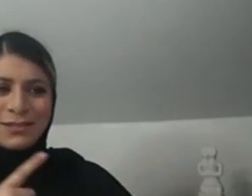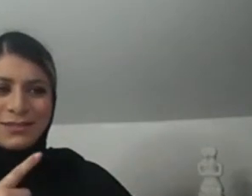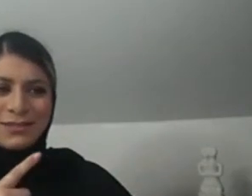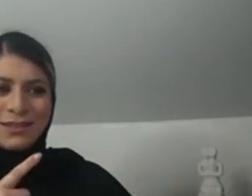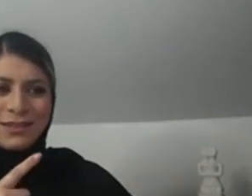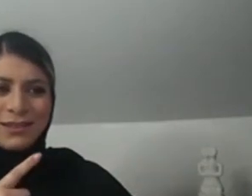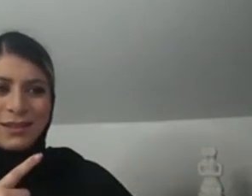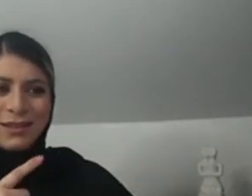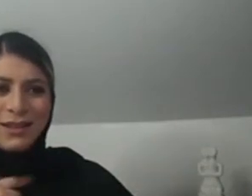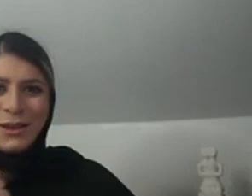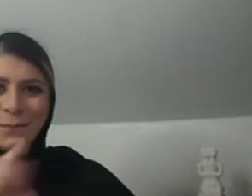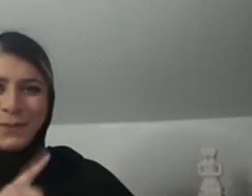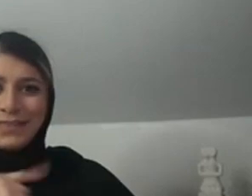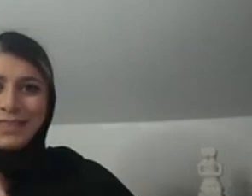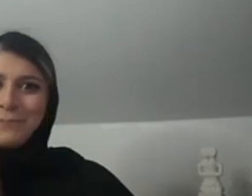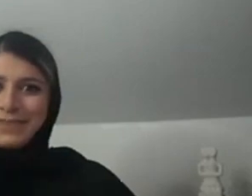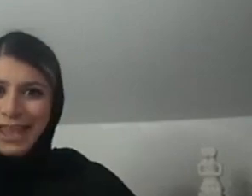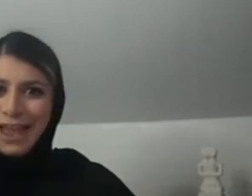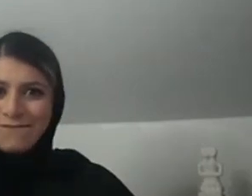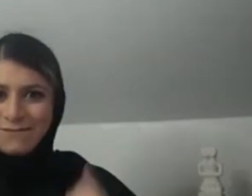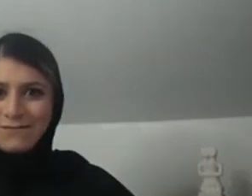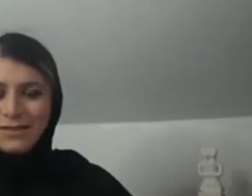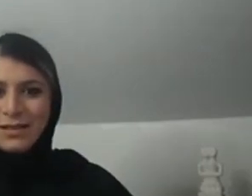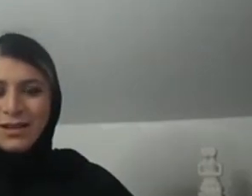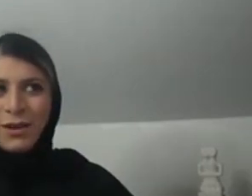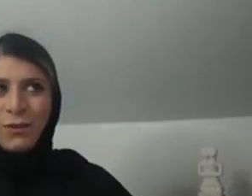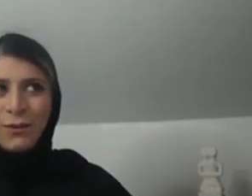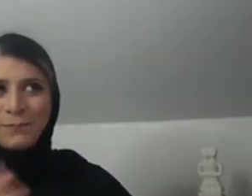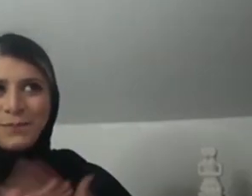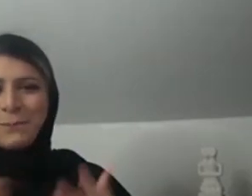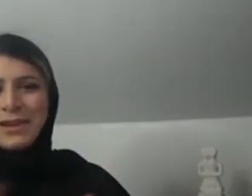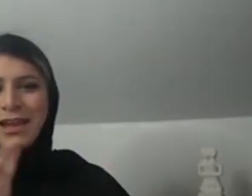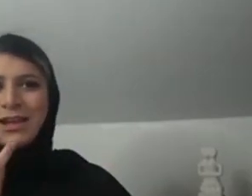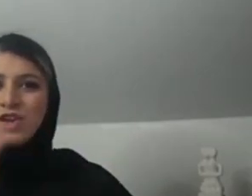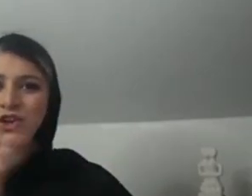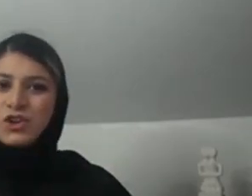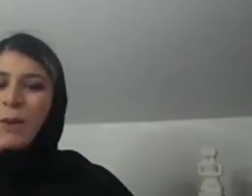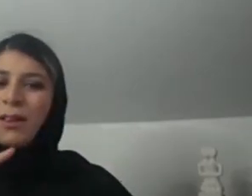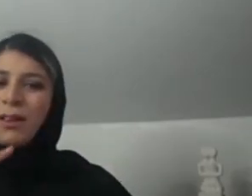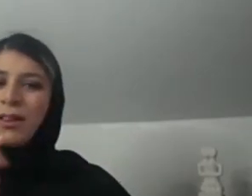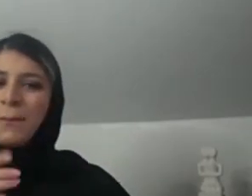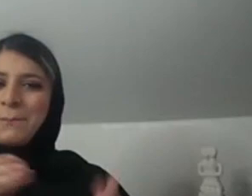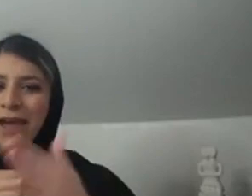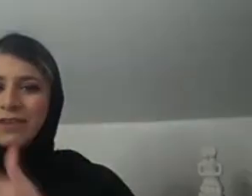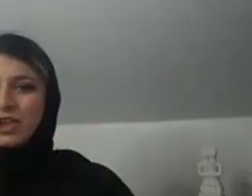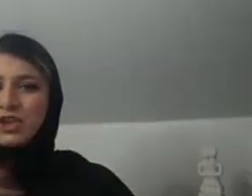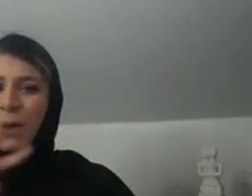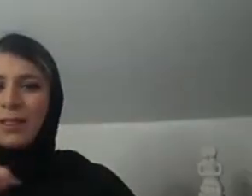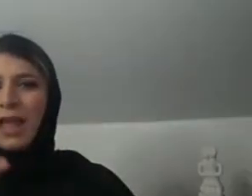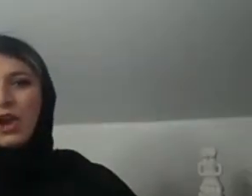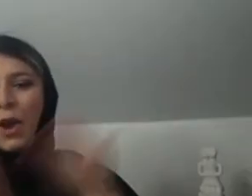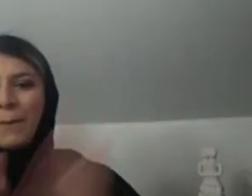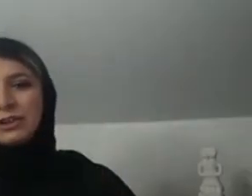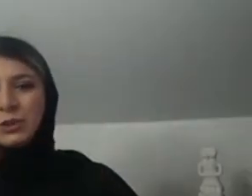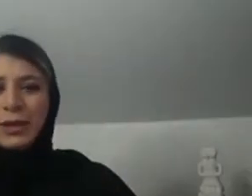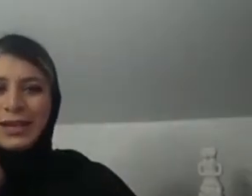It's, it's, it's quite a difficult one to answer, uh, for myself. Remember, uh, uh, being deaf is a richness. I